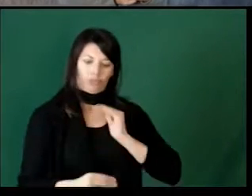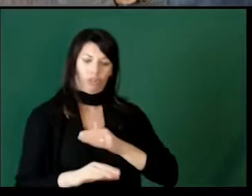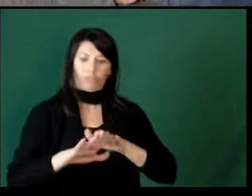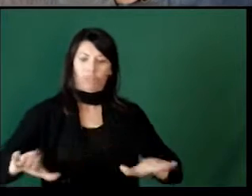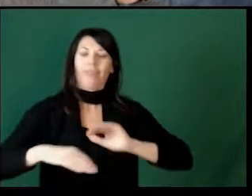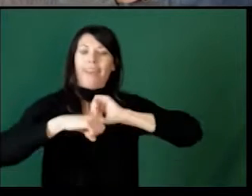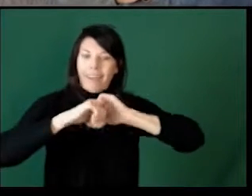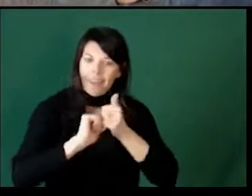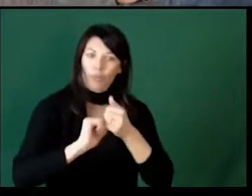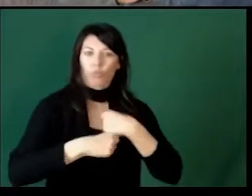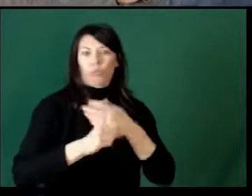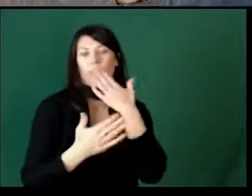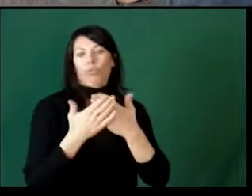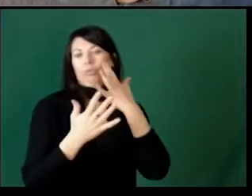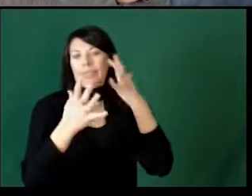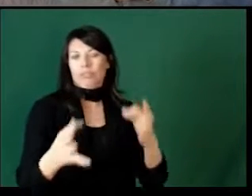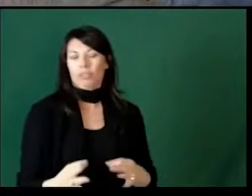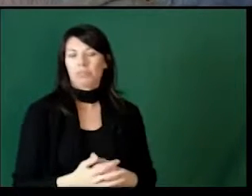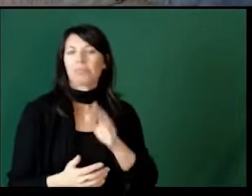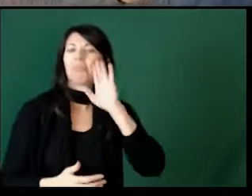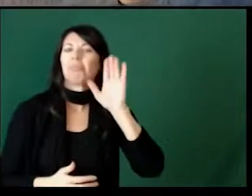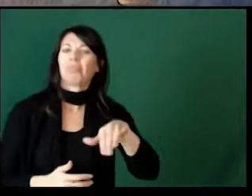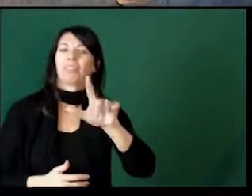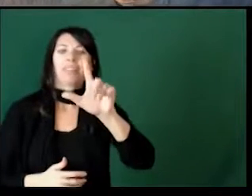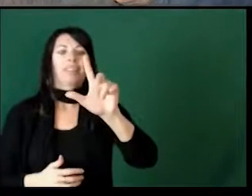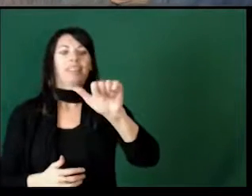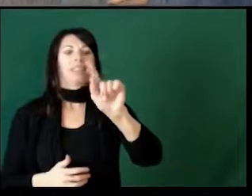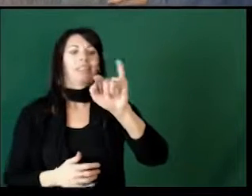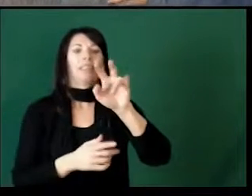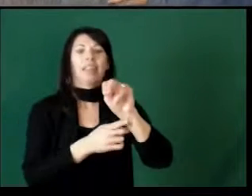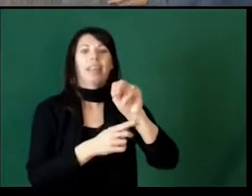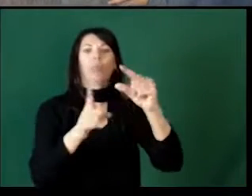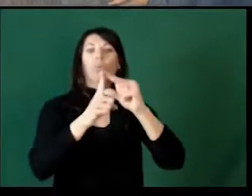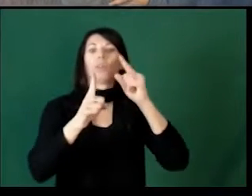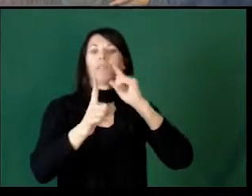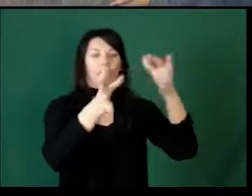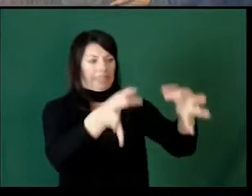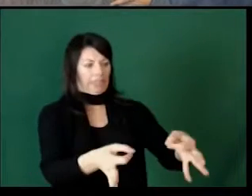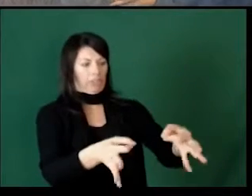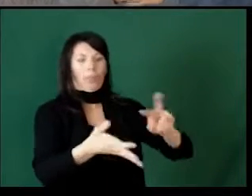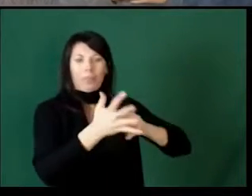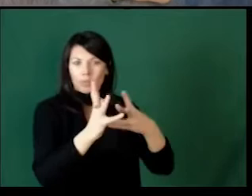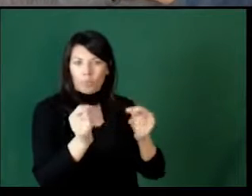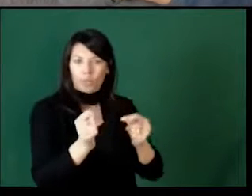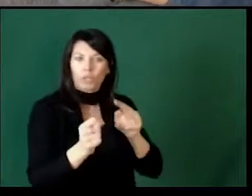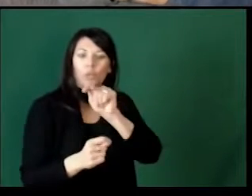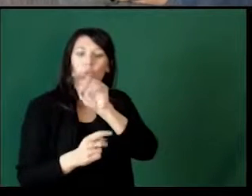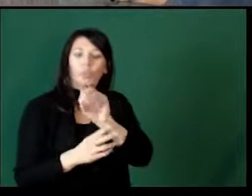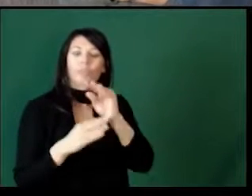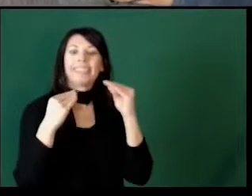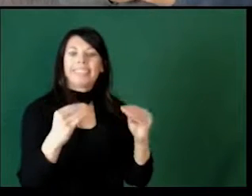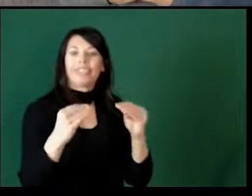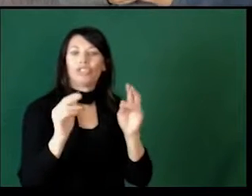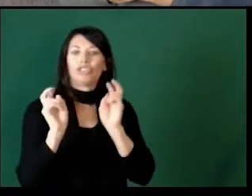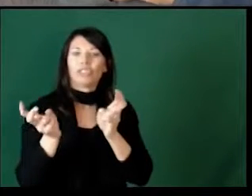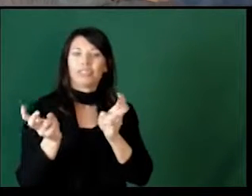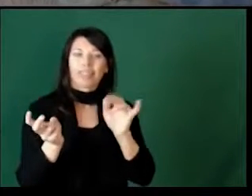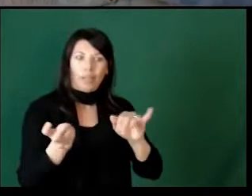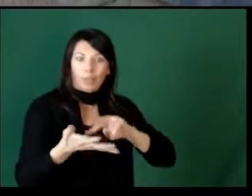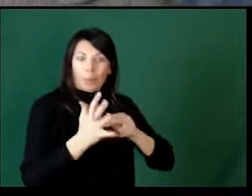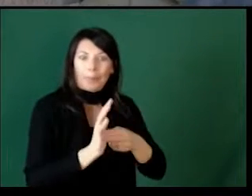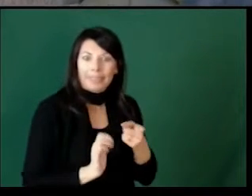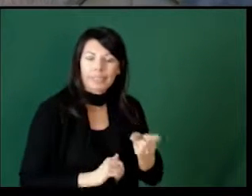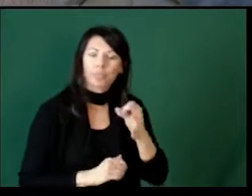good decisions. Just a bit of trivia. The Latin word for decision is, it means to teach or to lead.